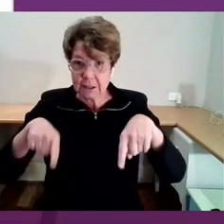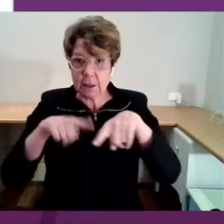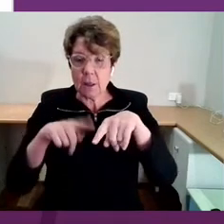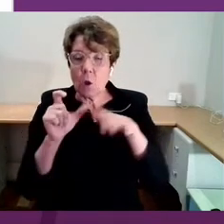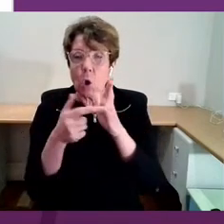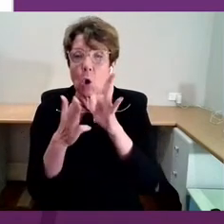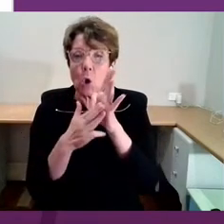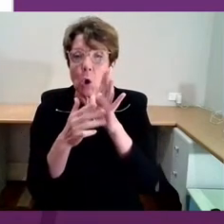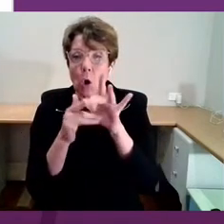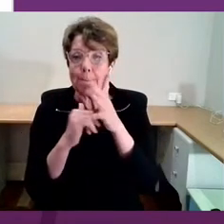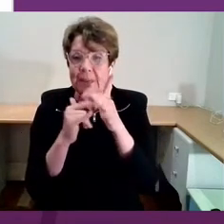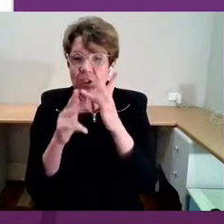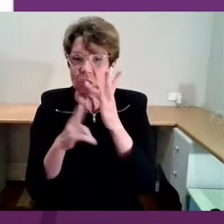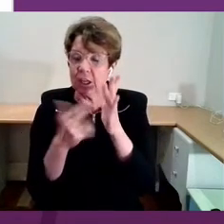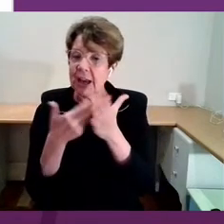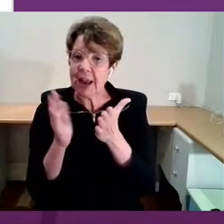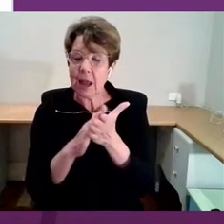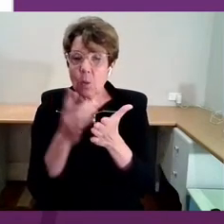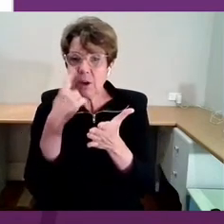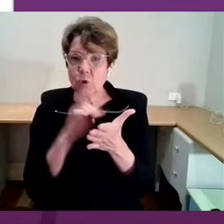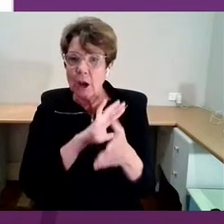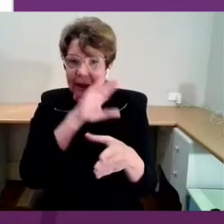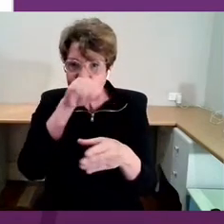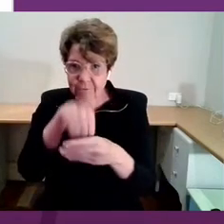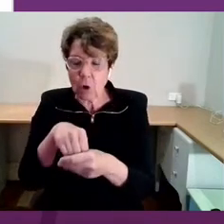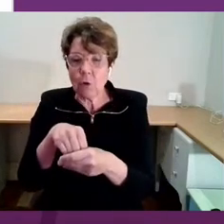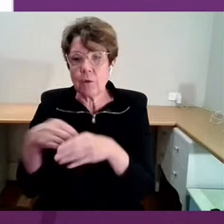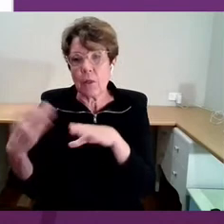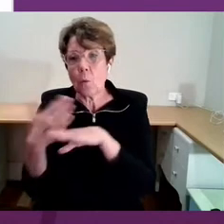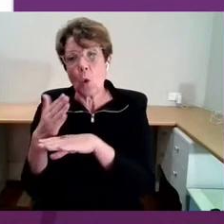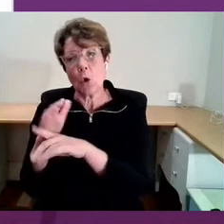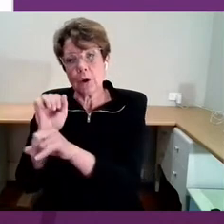intersect that with the work of yourselves.